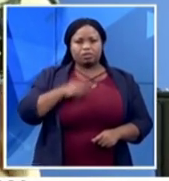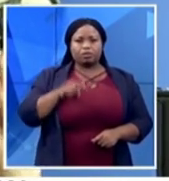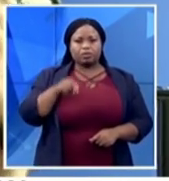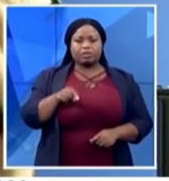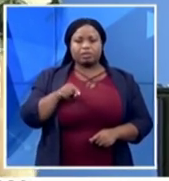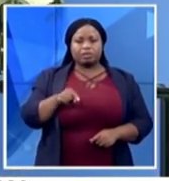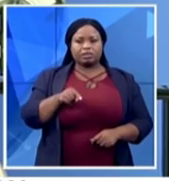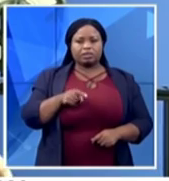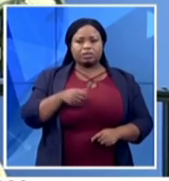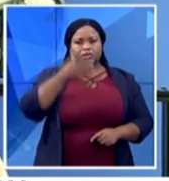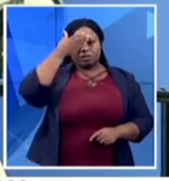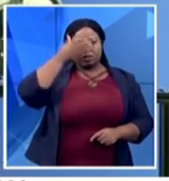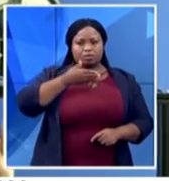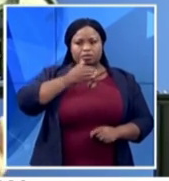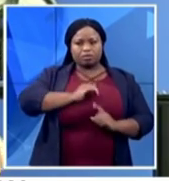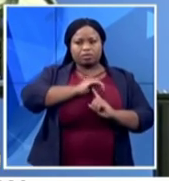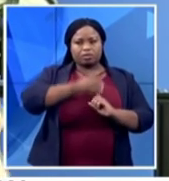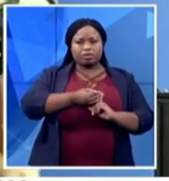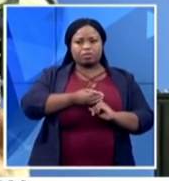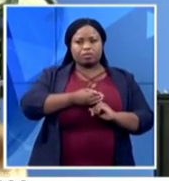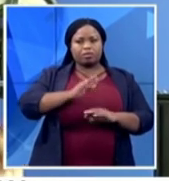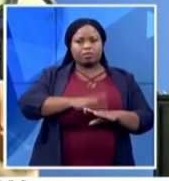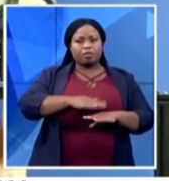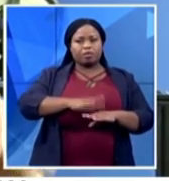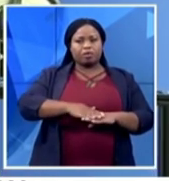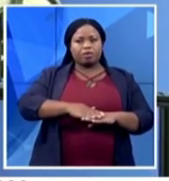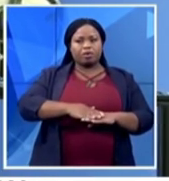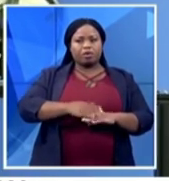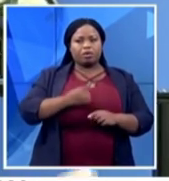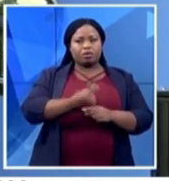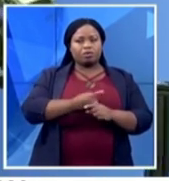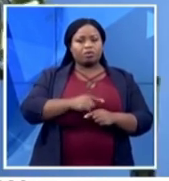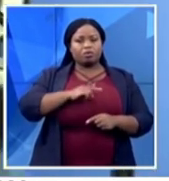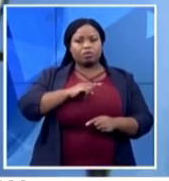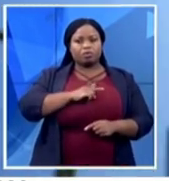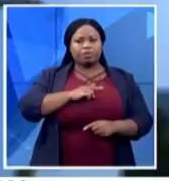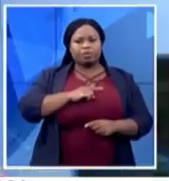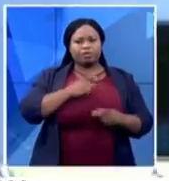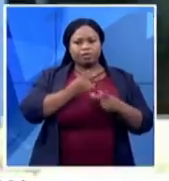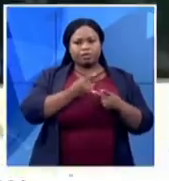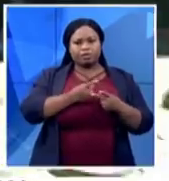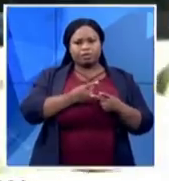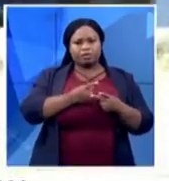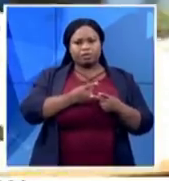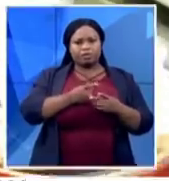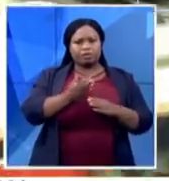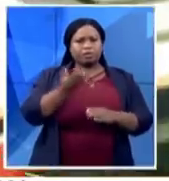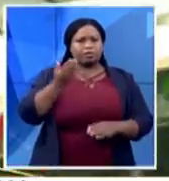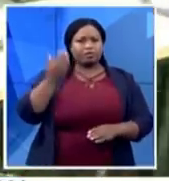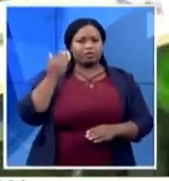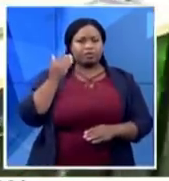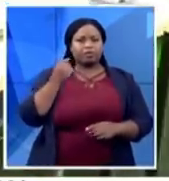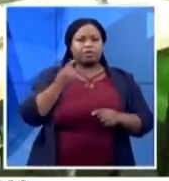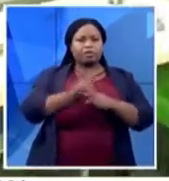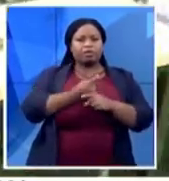protection. So that's what we're trying to do for our health sciences and external parties as well. So I can show you one of these. Alright, yeah, please demonstrate so we can just